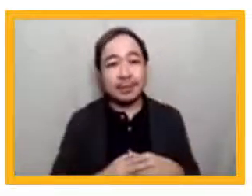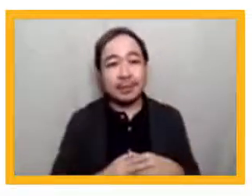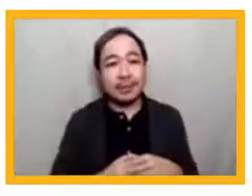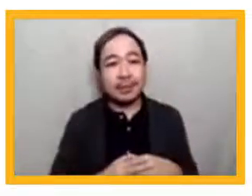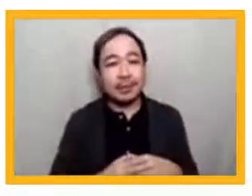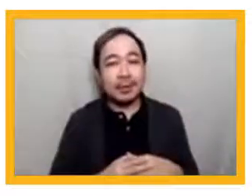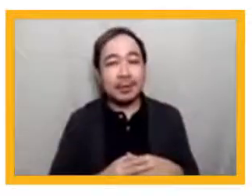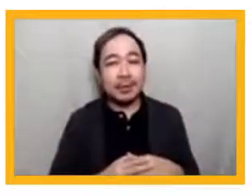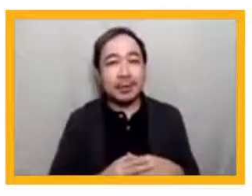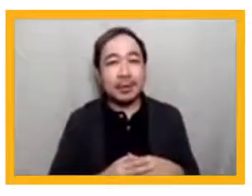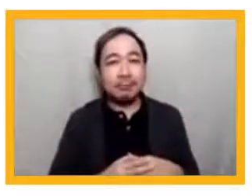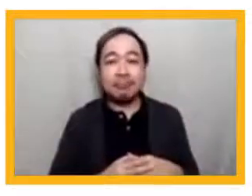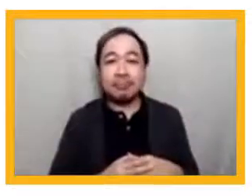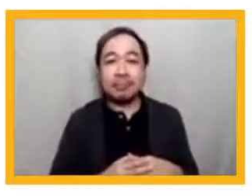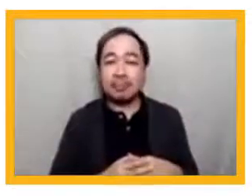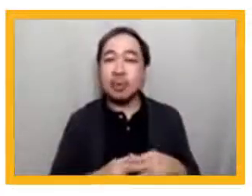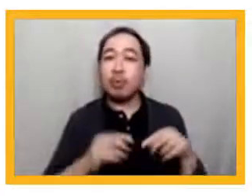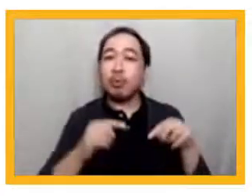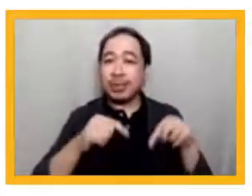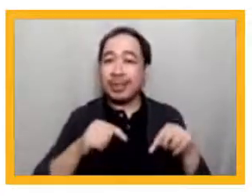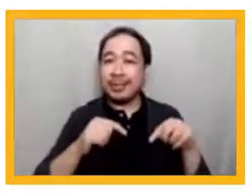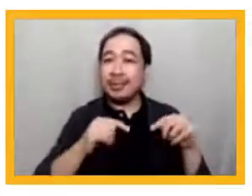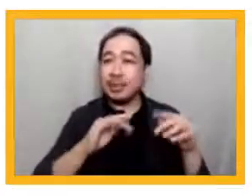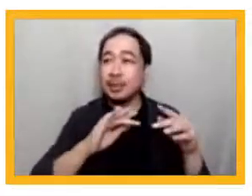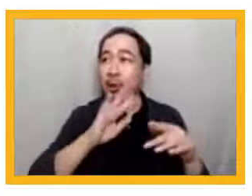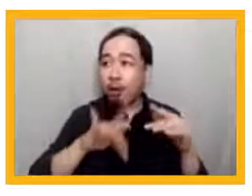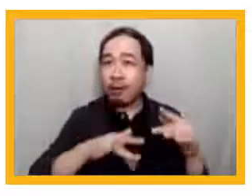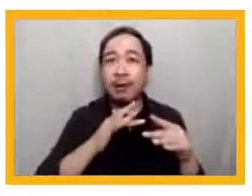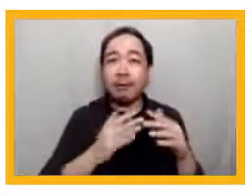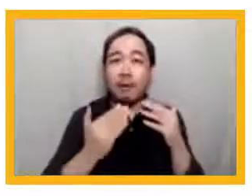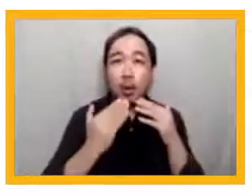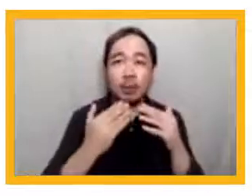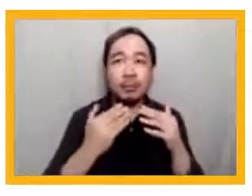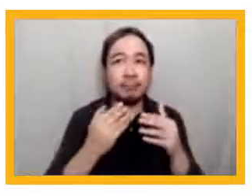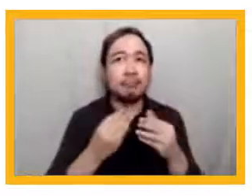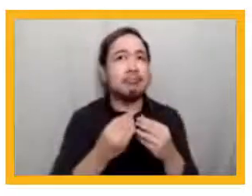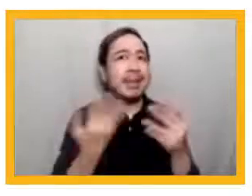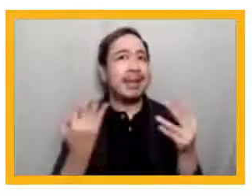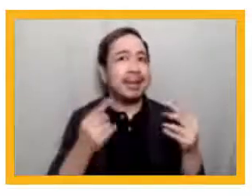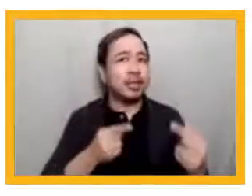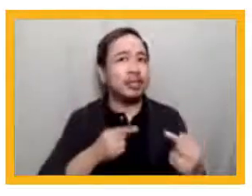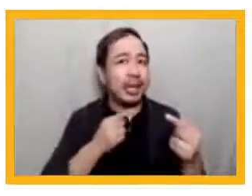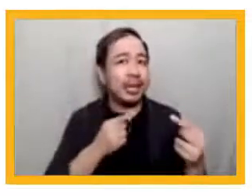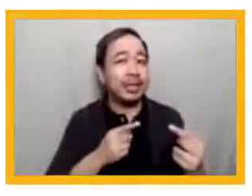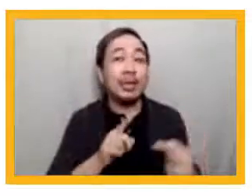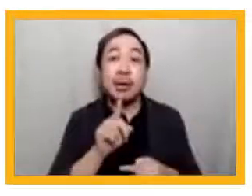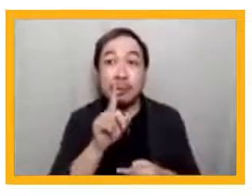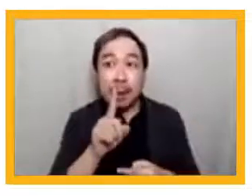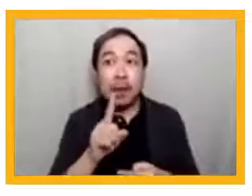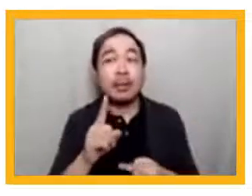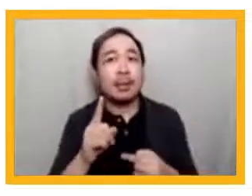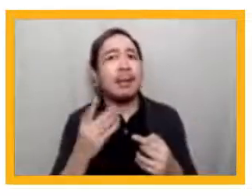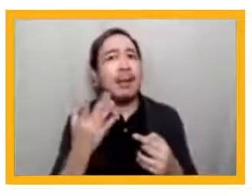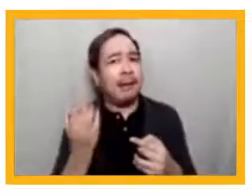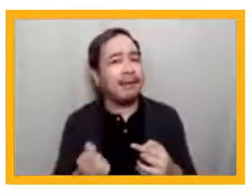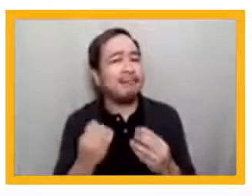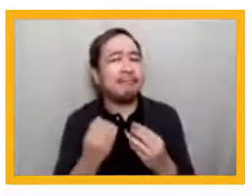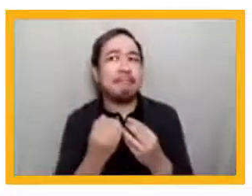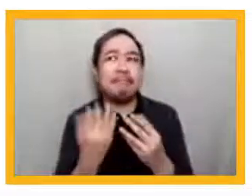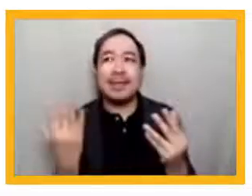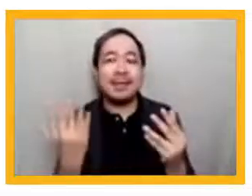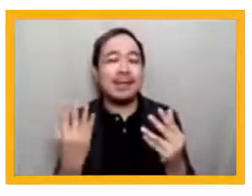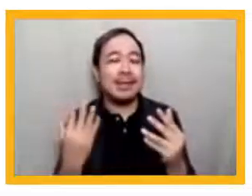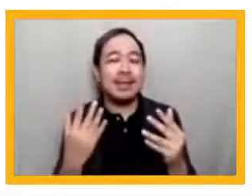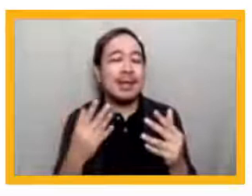forum in a virtual event presents great challenge, it of course also presents opportunity because we are not constrained by